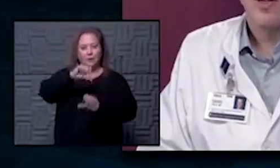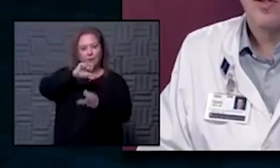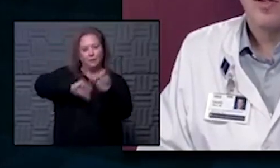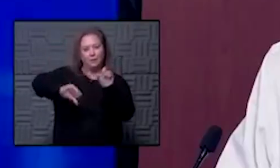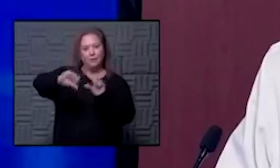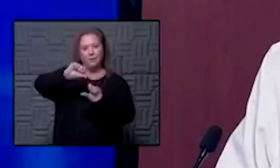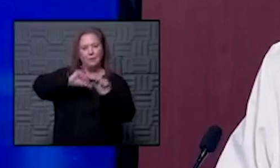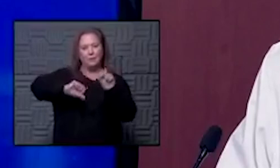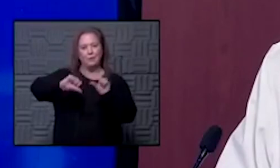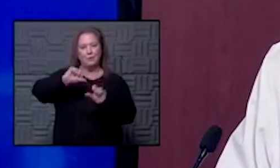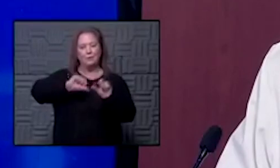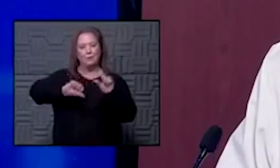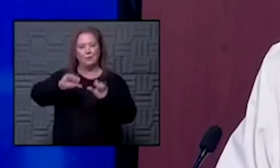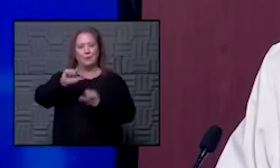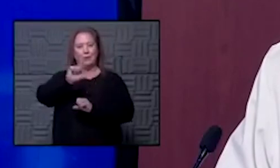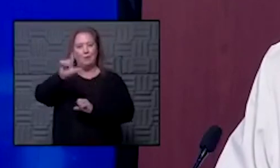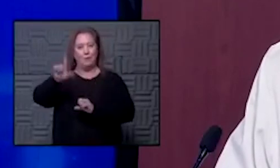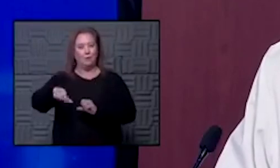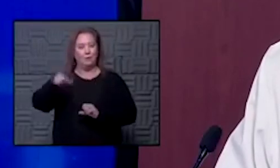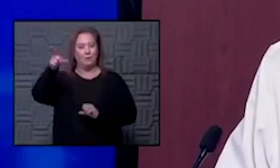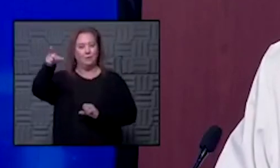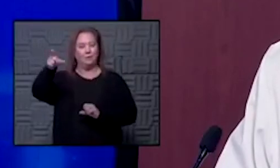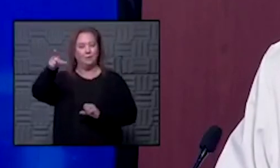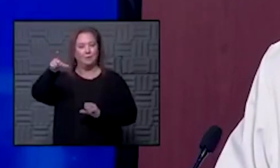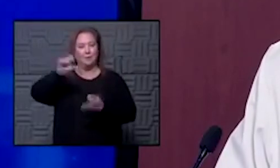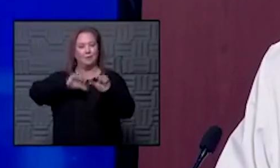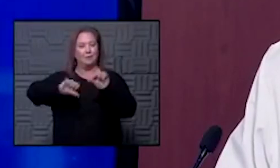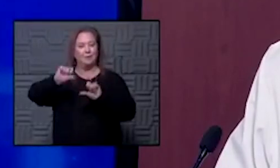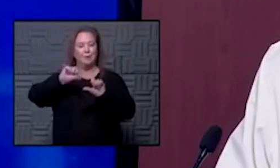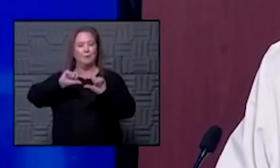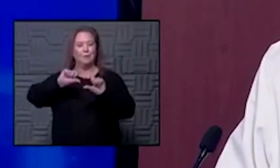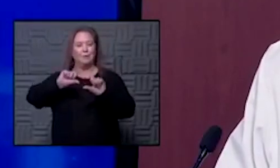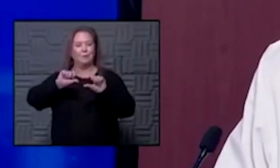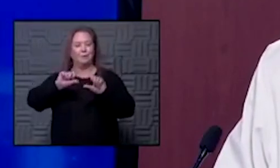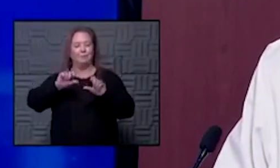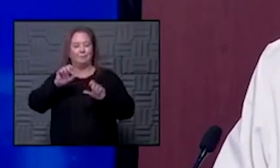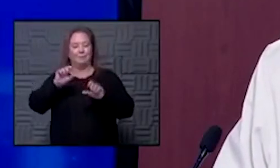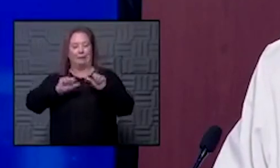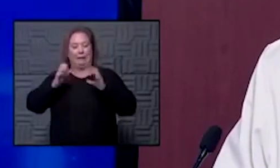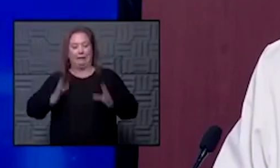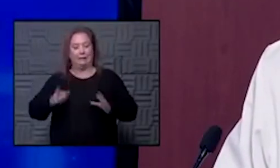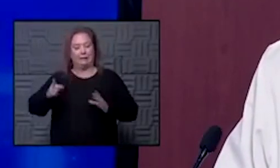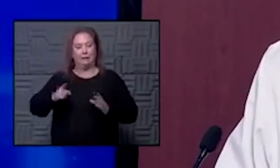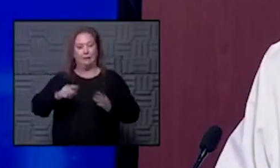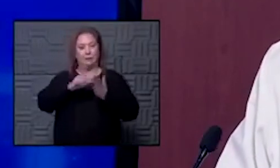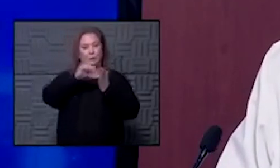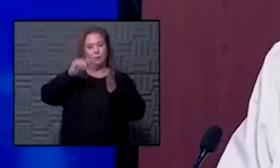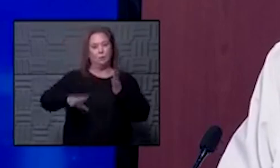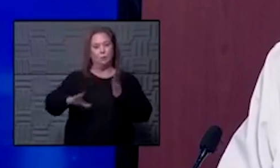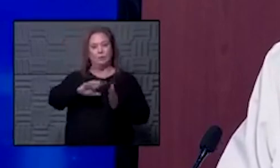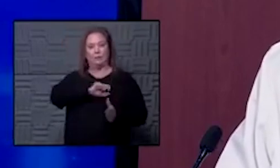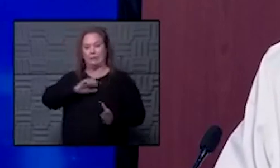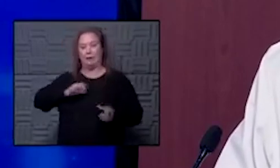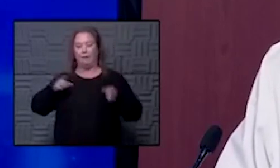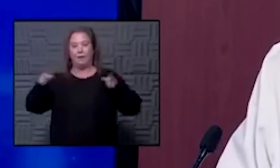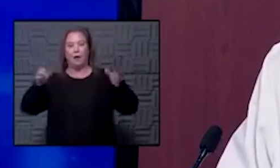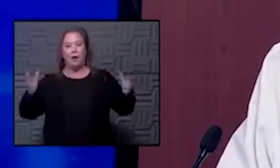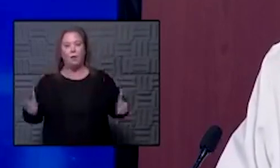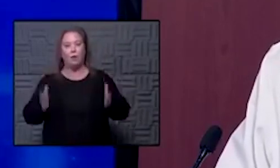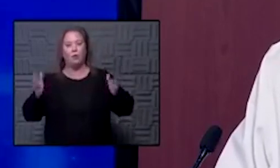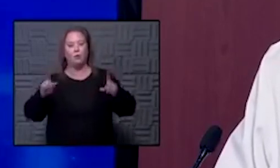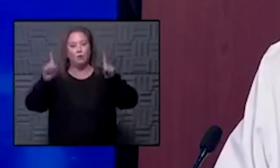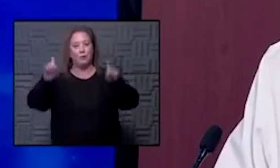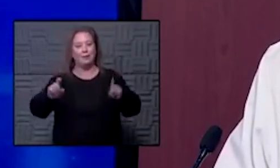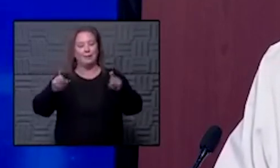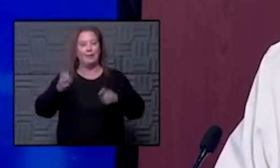scientists on the lawrence campus um with how we manage the the student and faculty population there and how we encourage testing